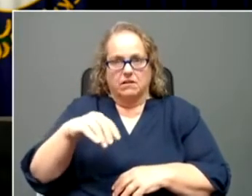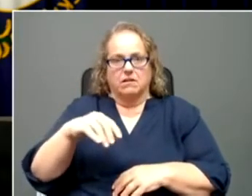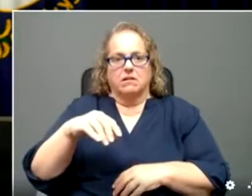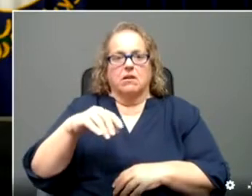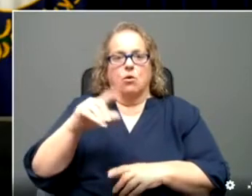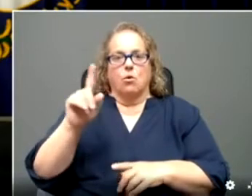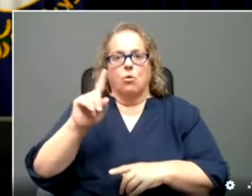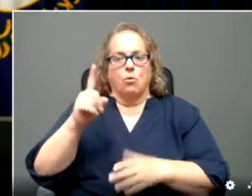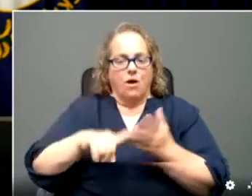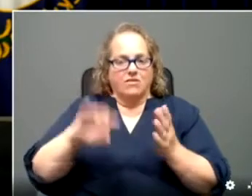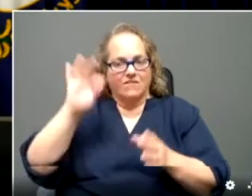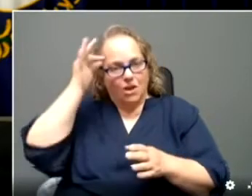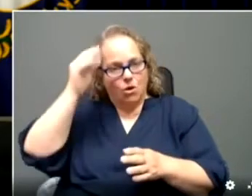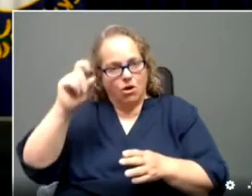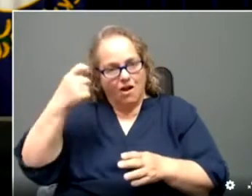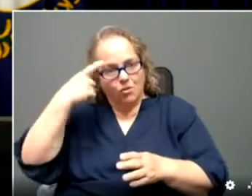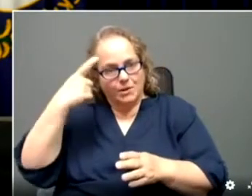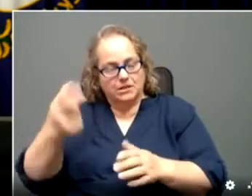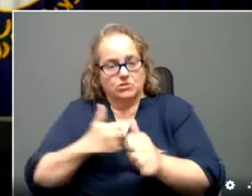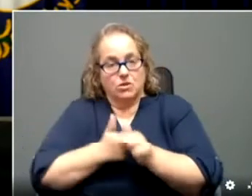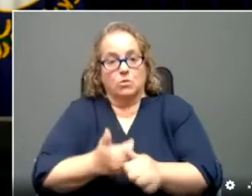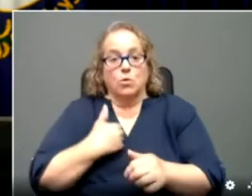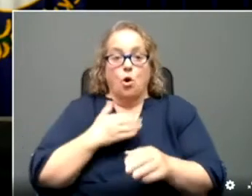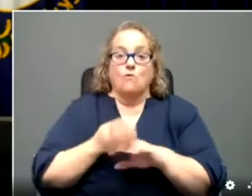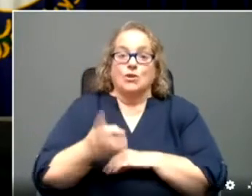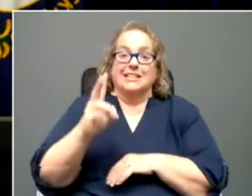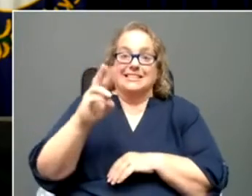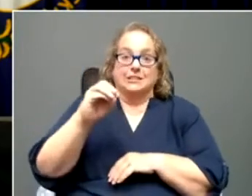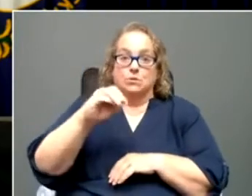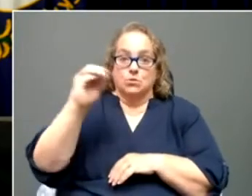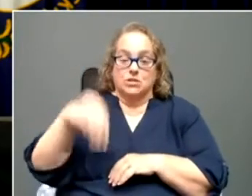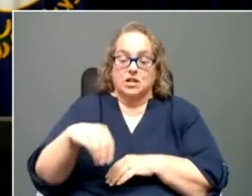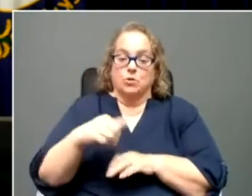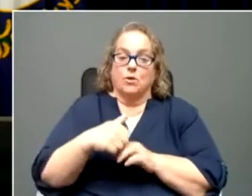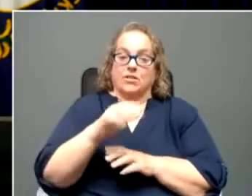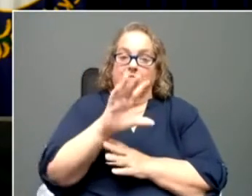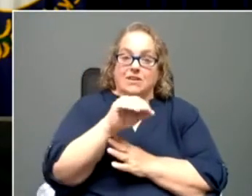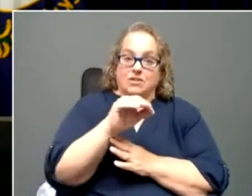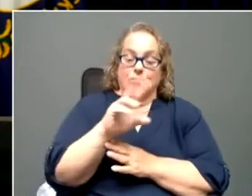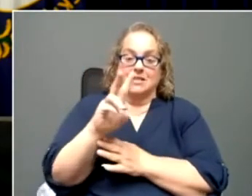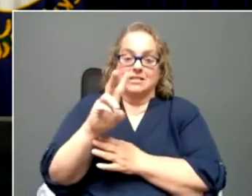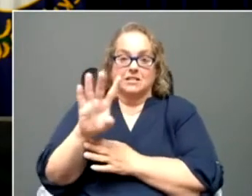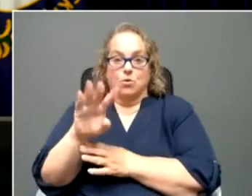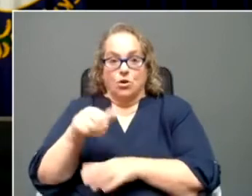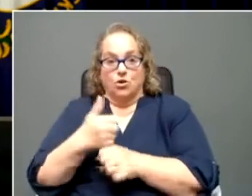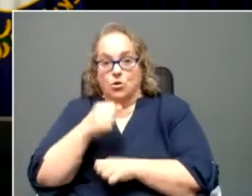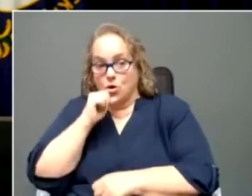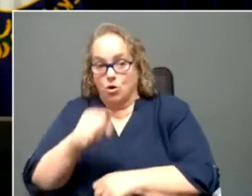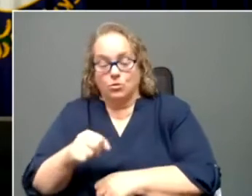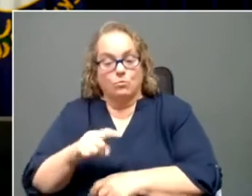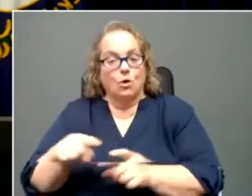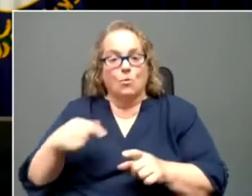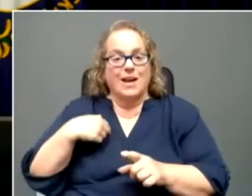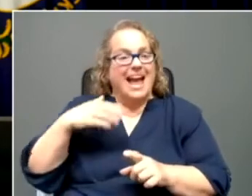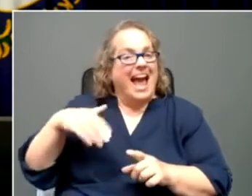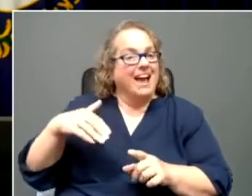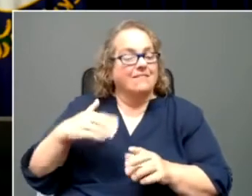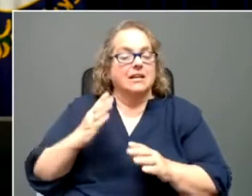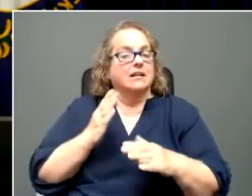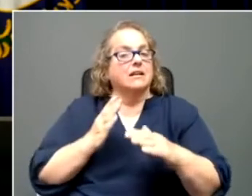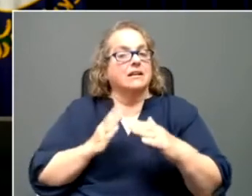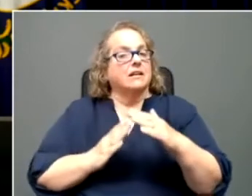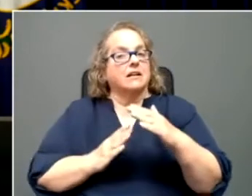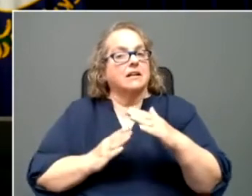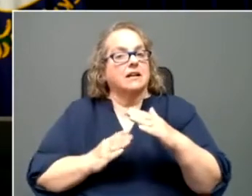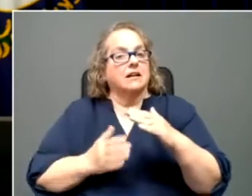tracking. We're over 60% with 50 to 64 year olds. We haven't crested 50. We haven't crested 50% with any